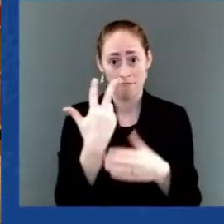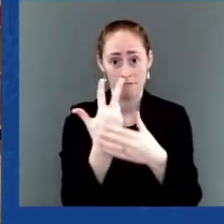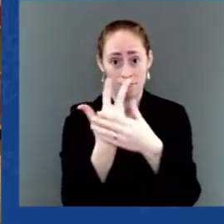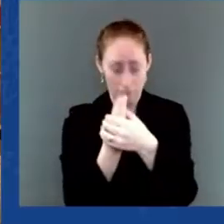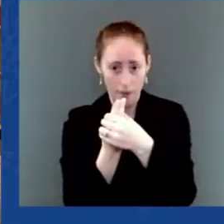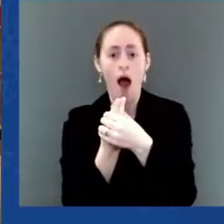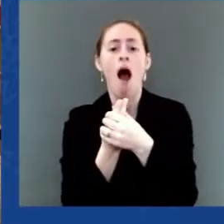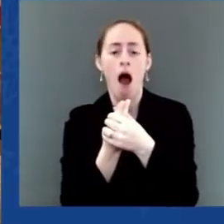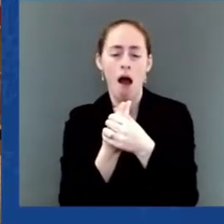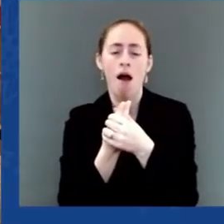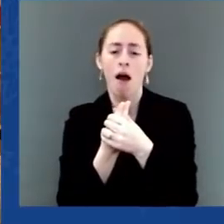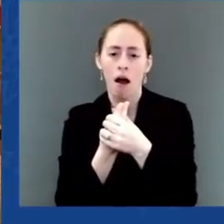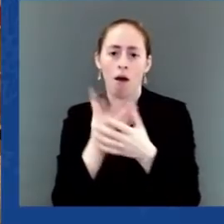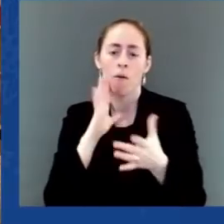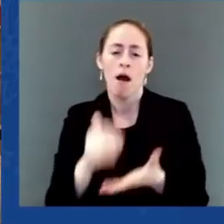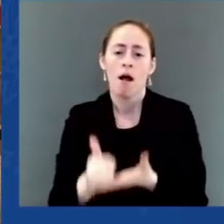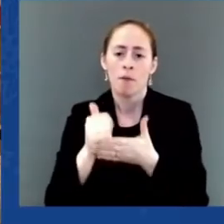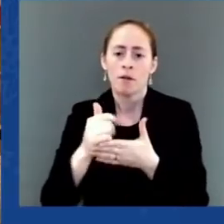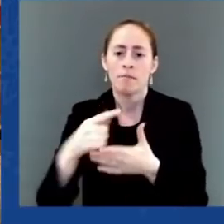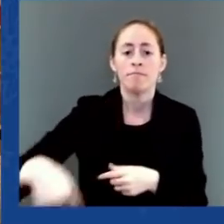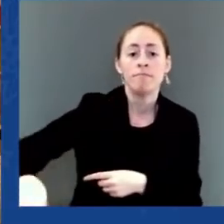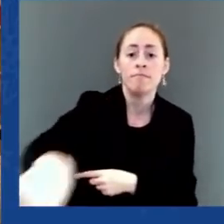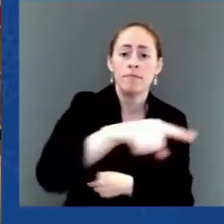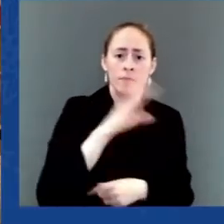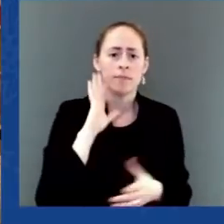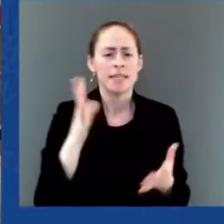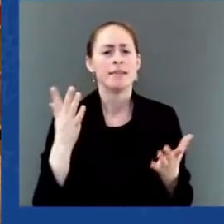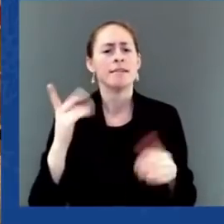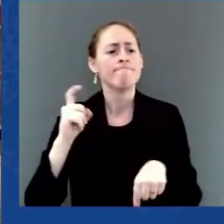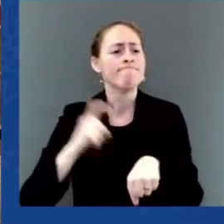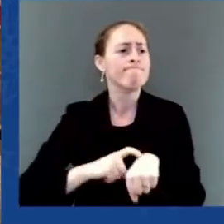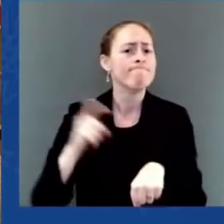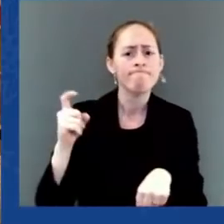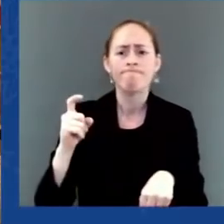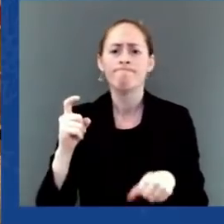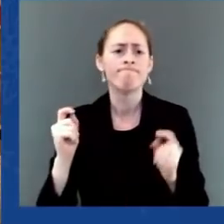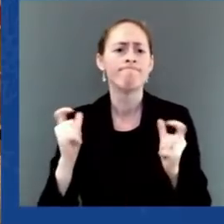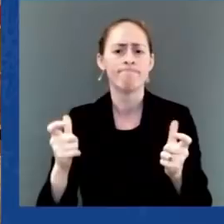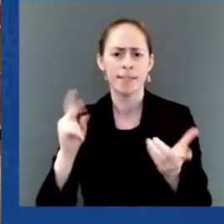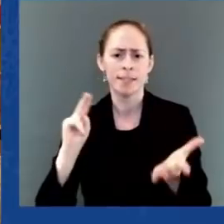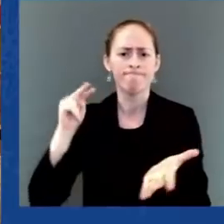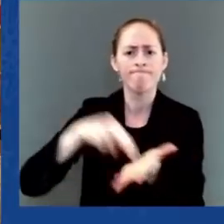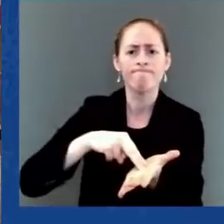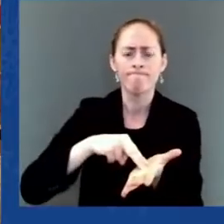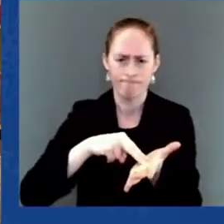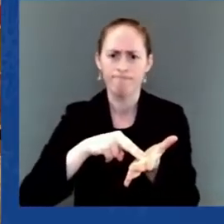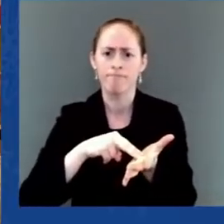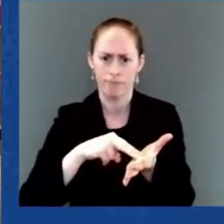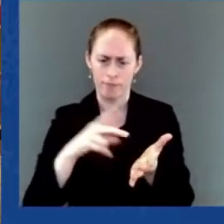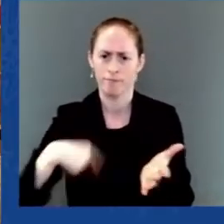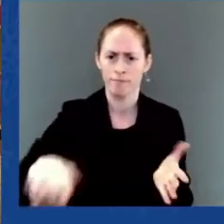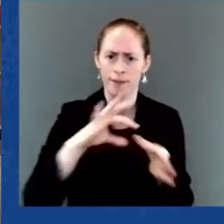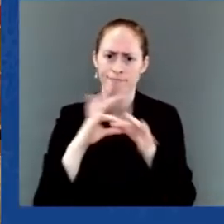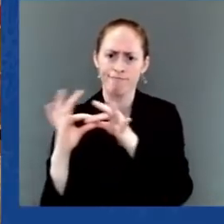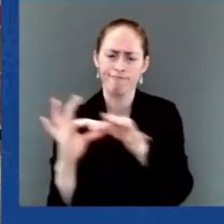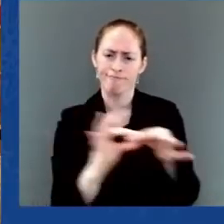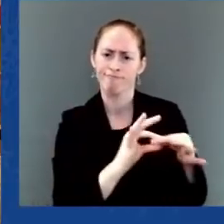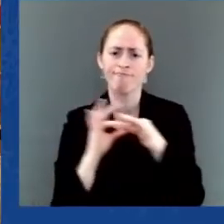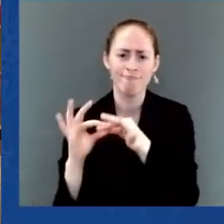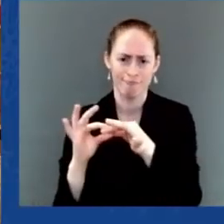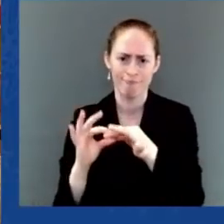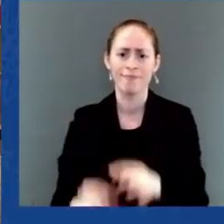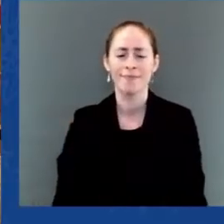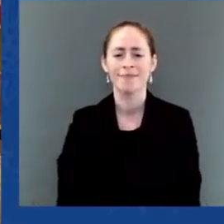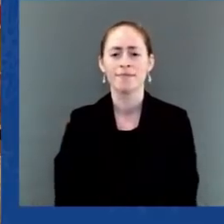stemmed from growth in other regions of the world, especially the productive and commercial